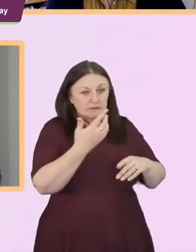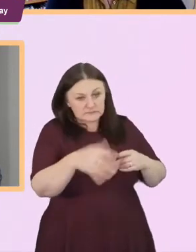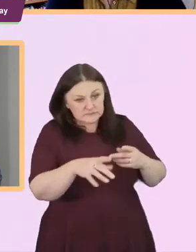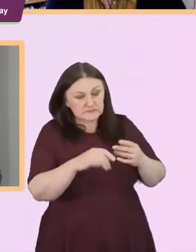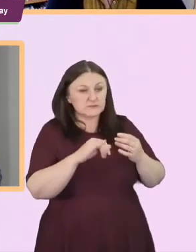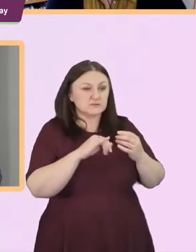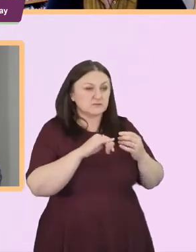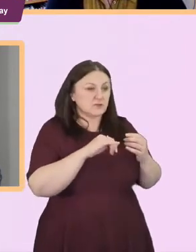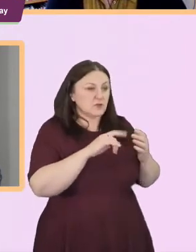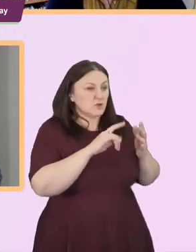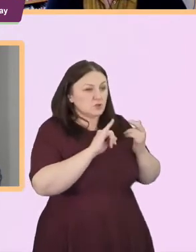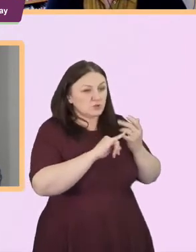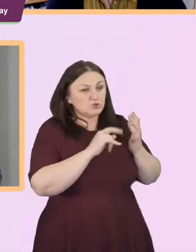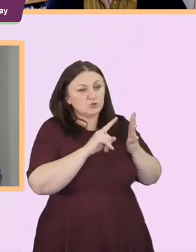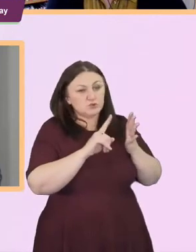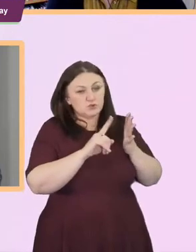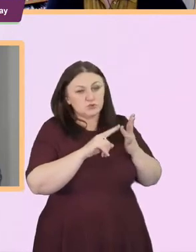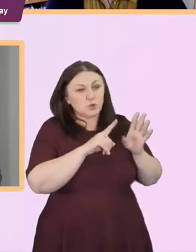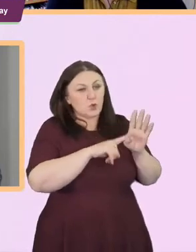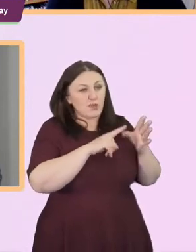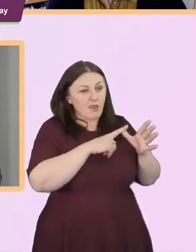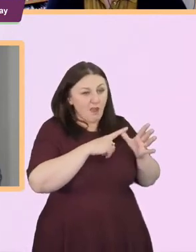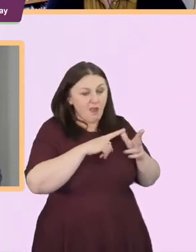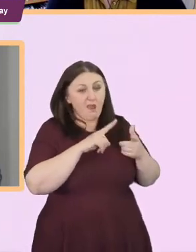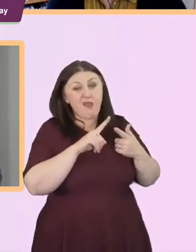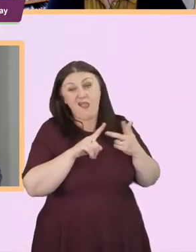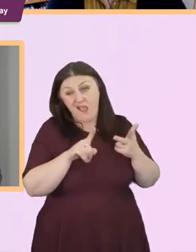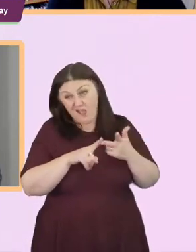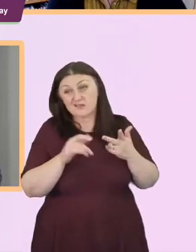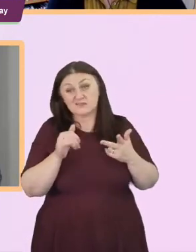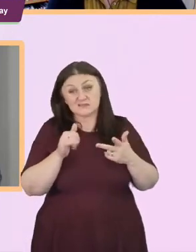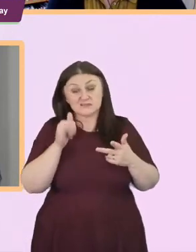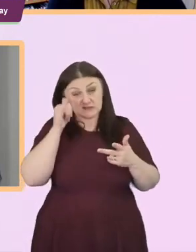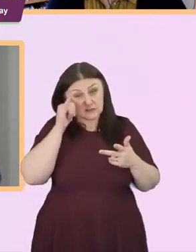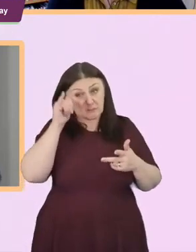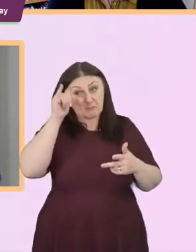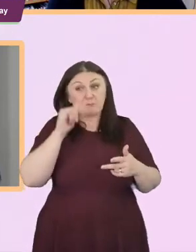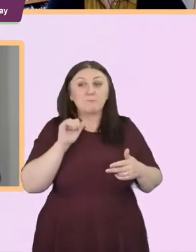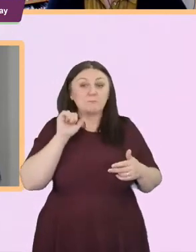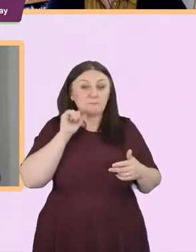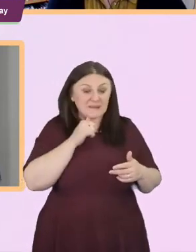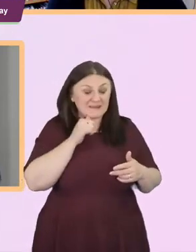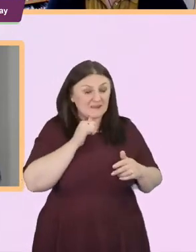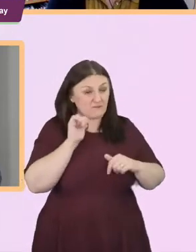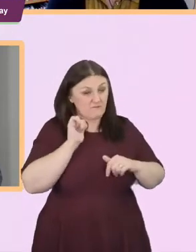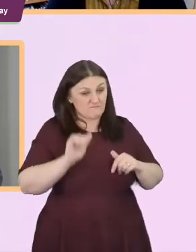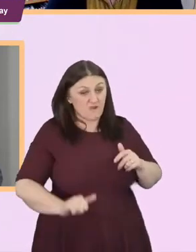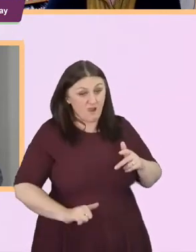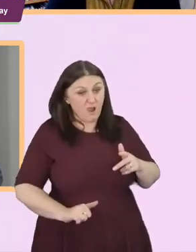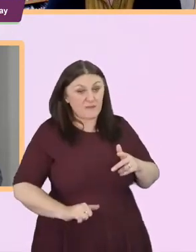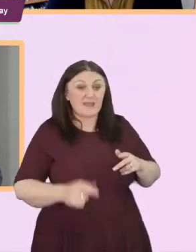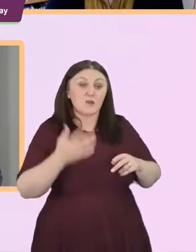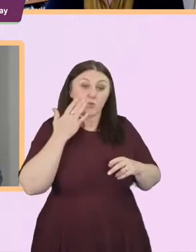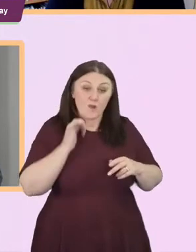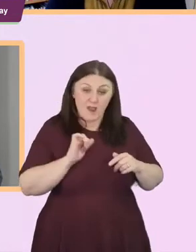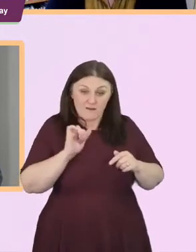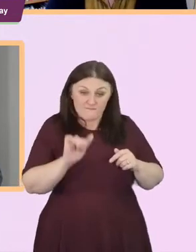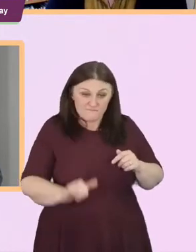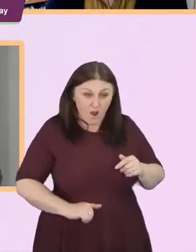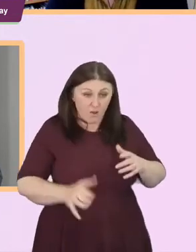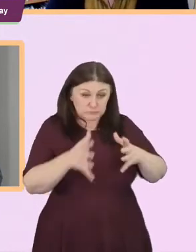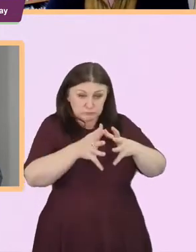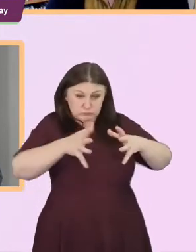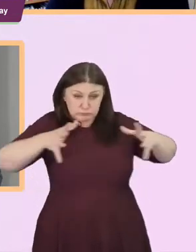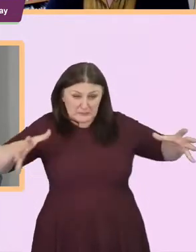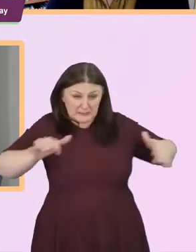or I have to mention you know beef farming um it's the large scale commercial farmers that are actually doing the most damage